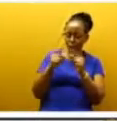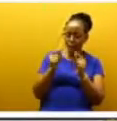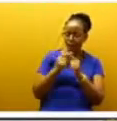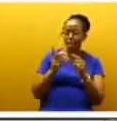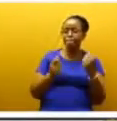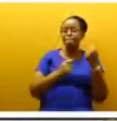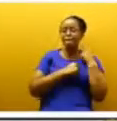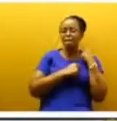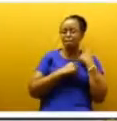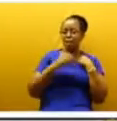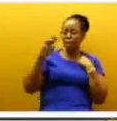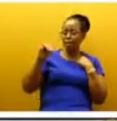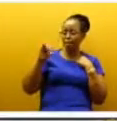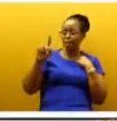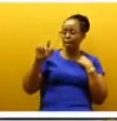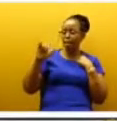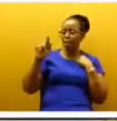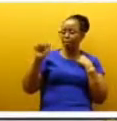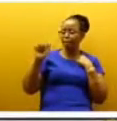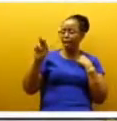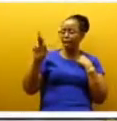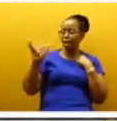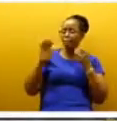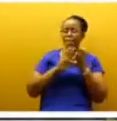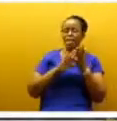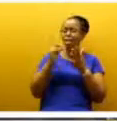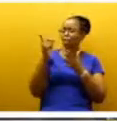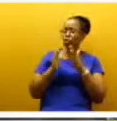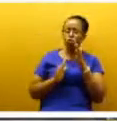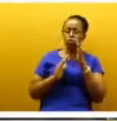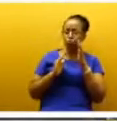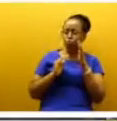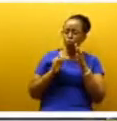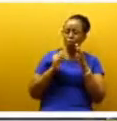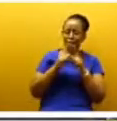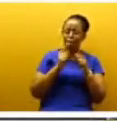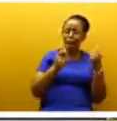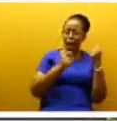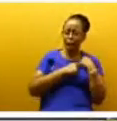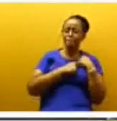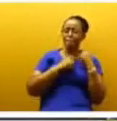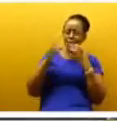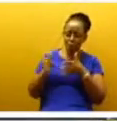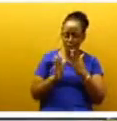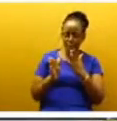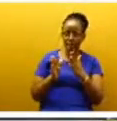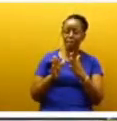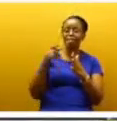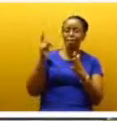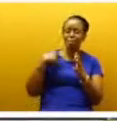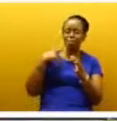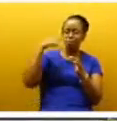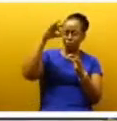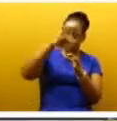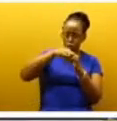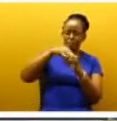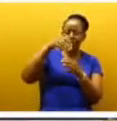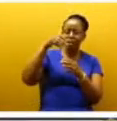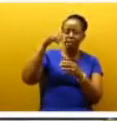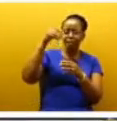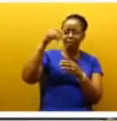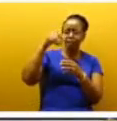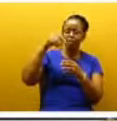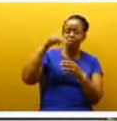He says military grade, but I differ with him to say the rigging was executed